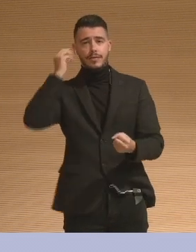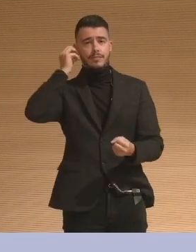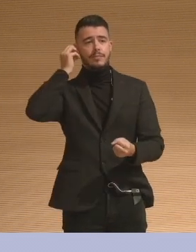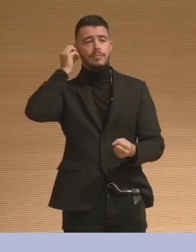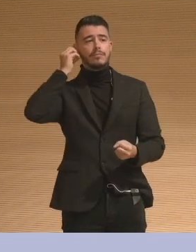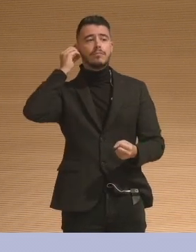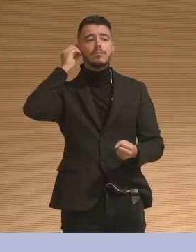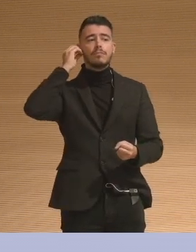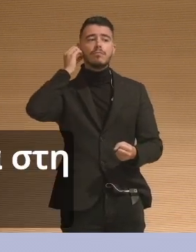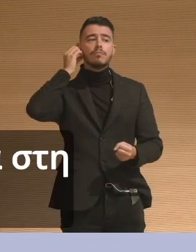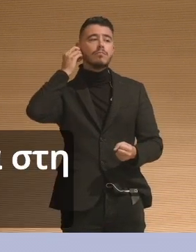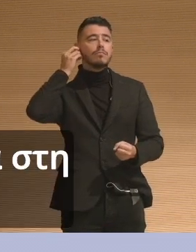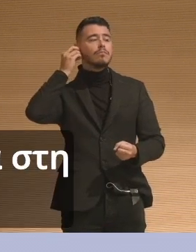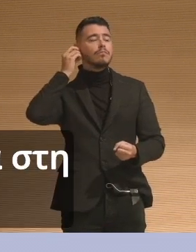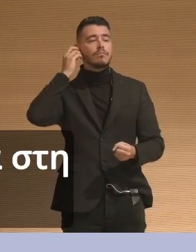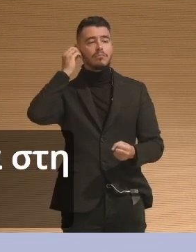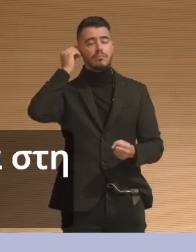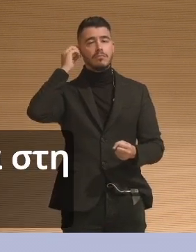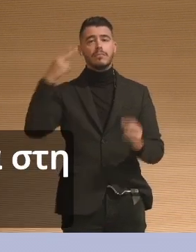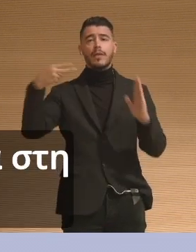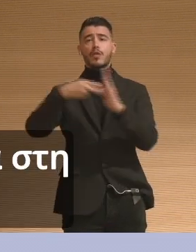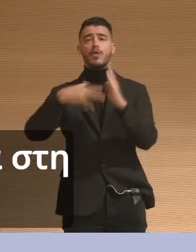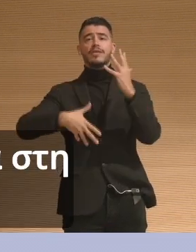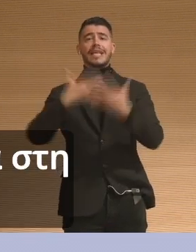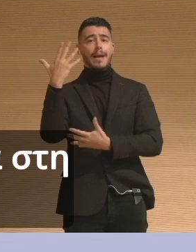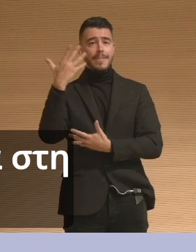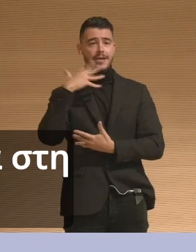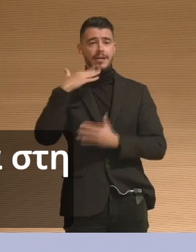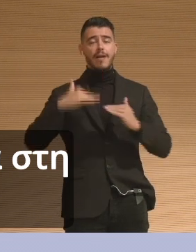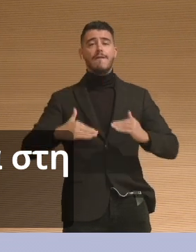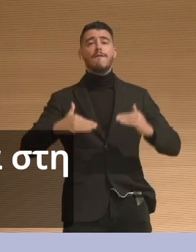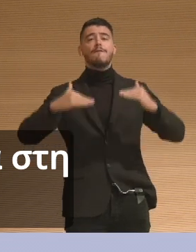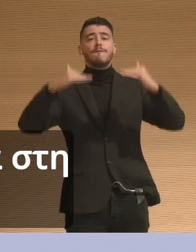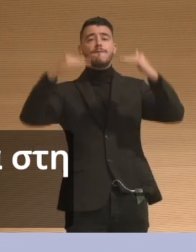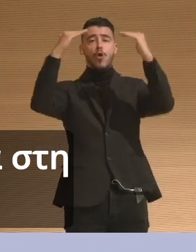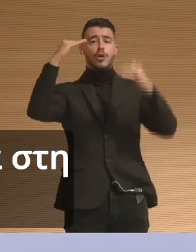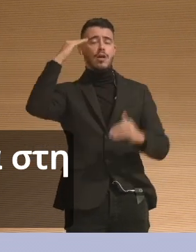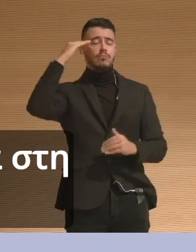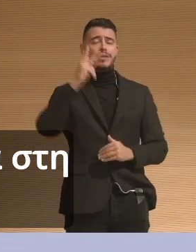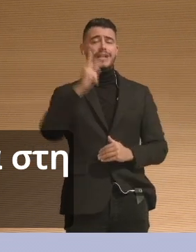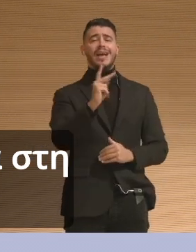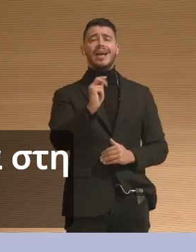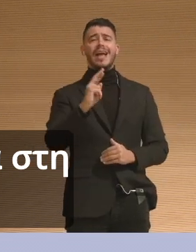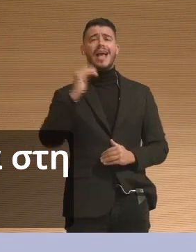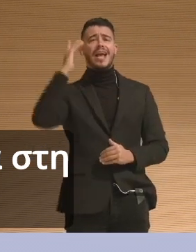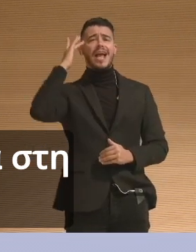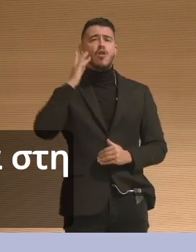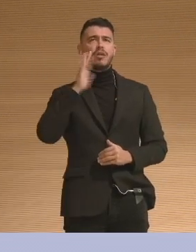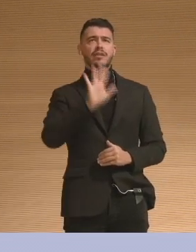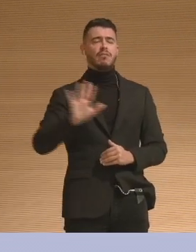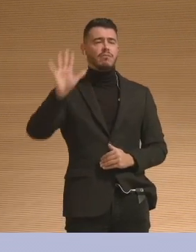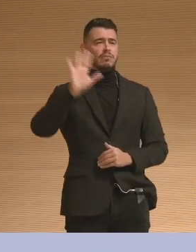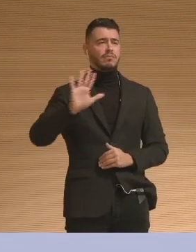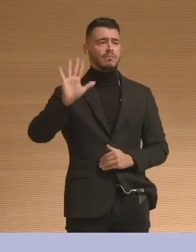Carolina in the U.S., and I was at a wilderness facility that was therapeutic for teenagers, for adolescents,